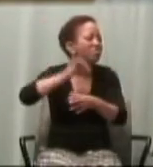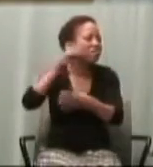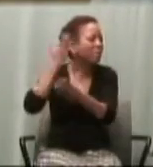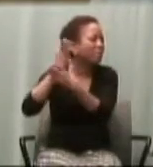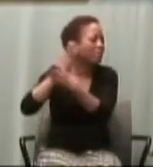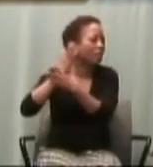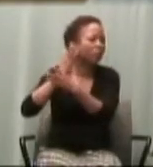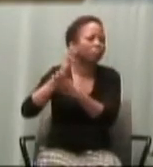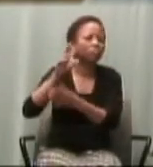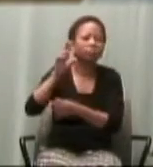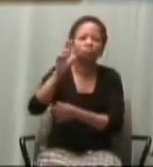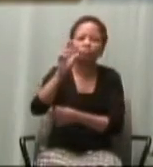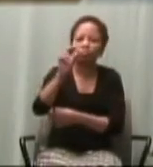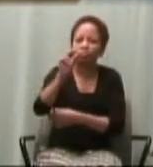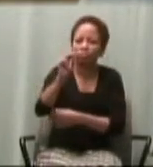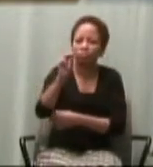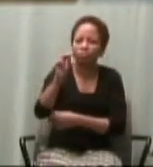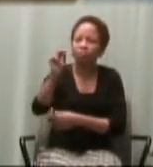St. John